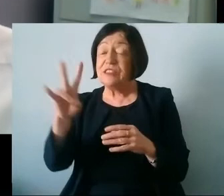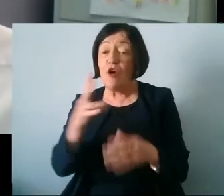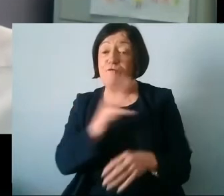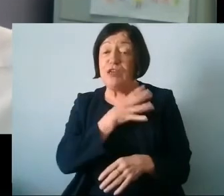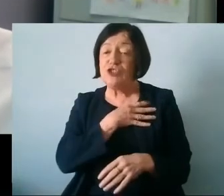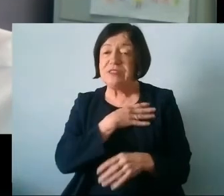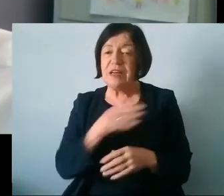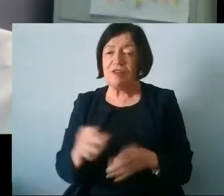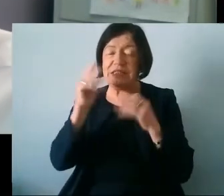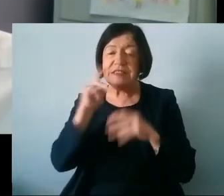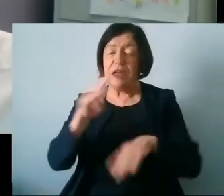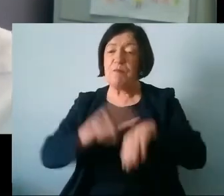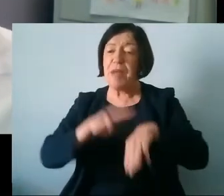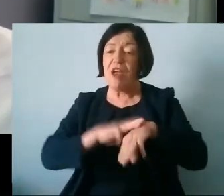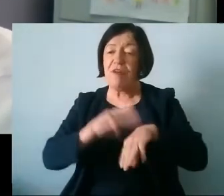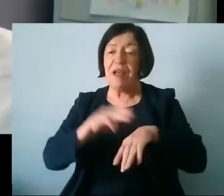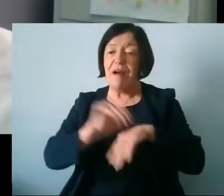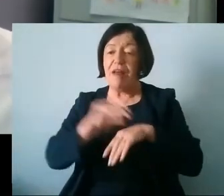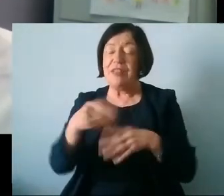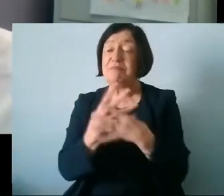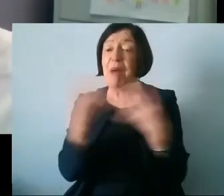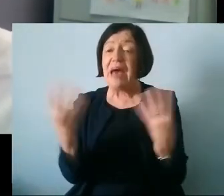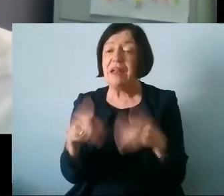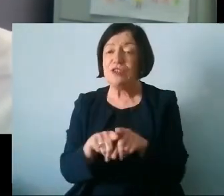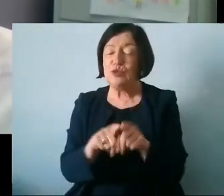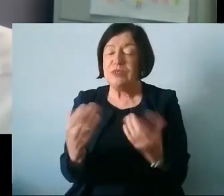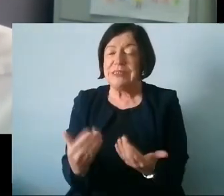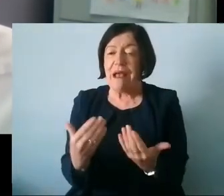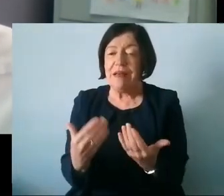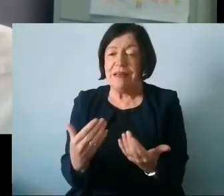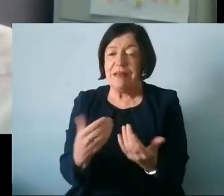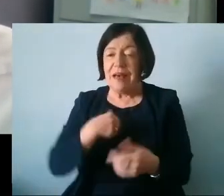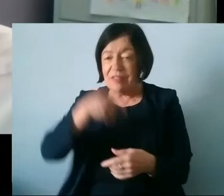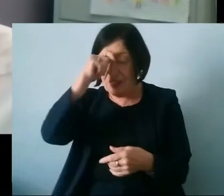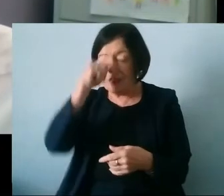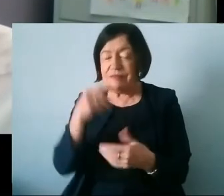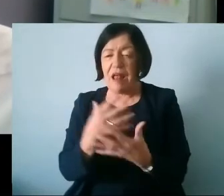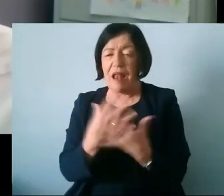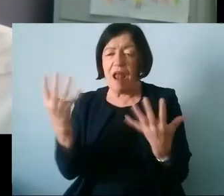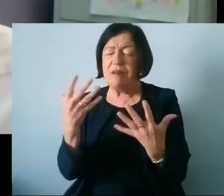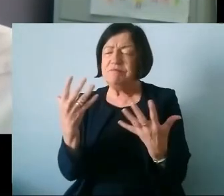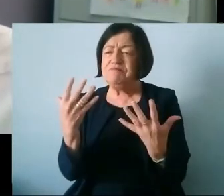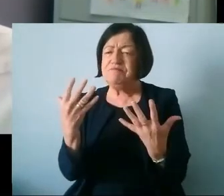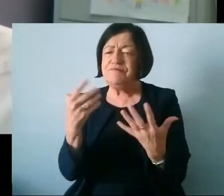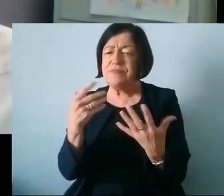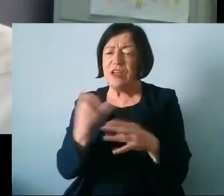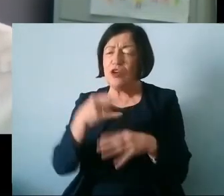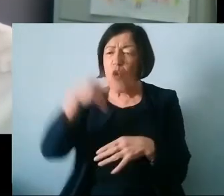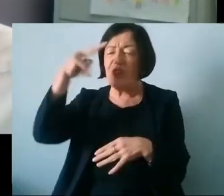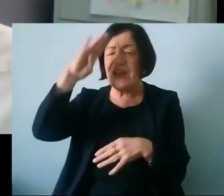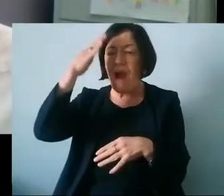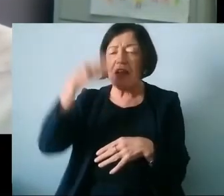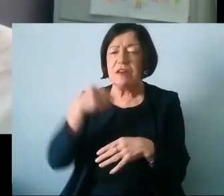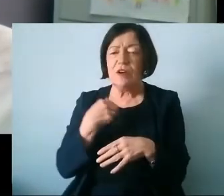it's wonderful to see Mary um on this panel as well today because I think too often um in Northern Ireland we